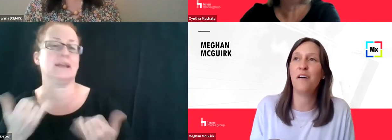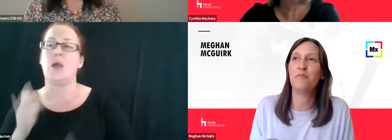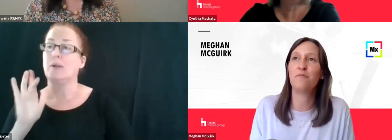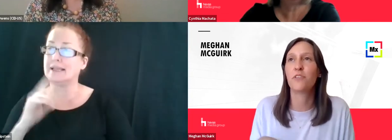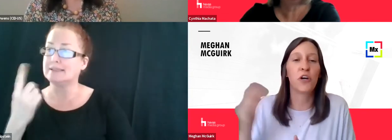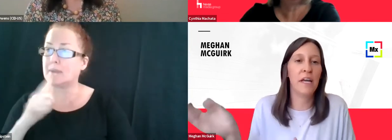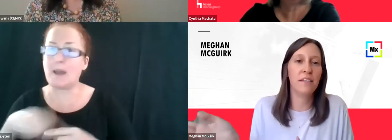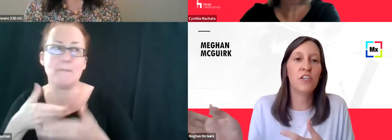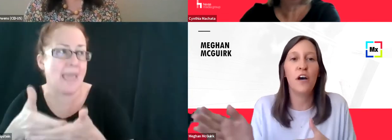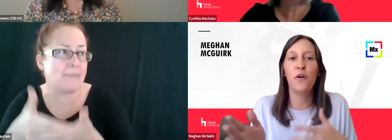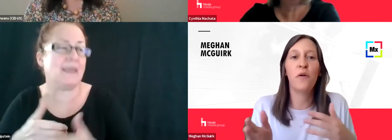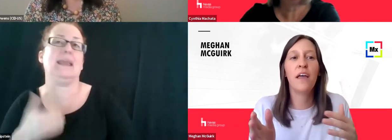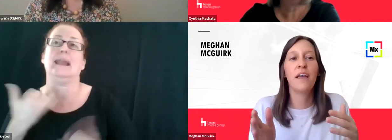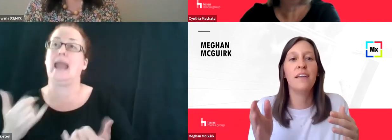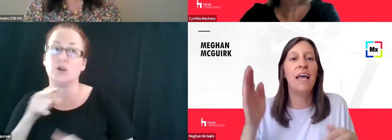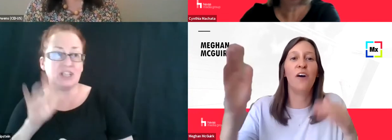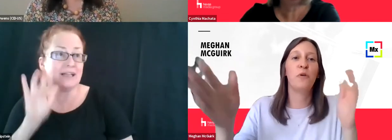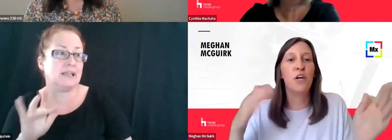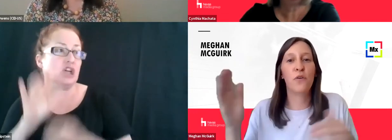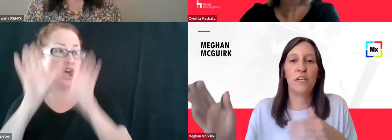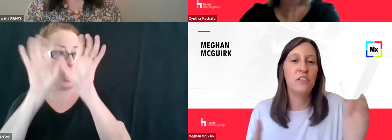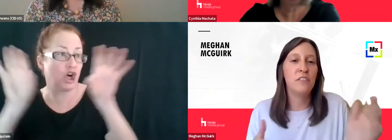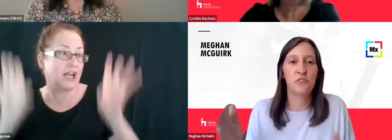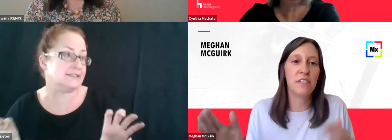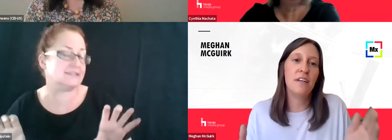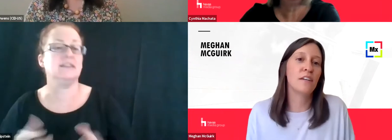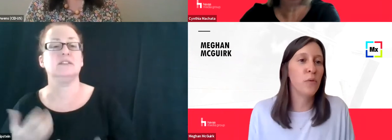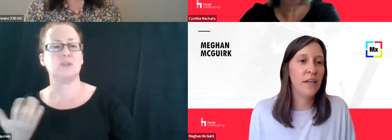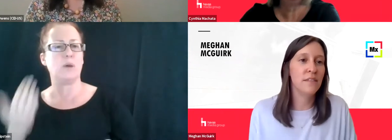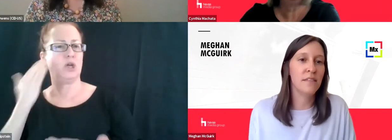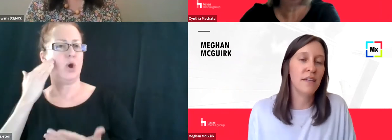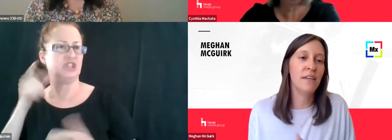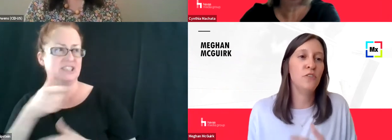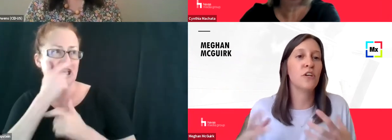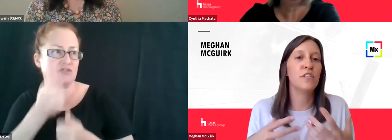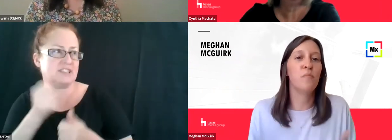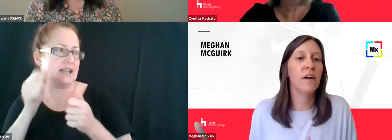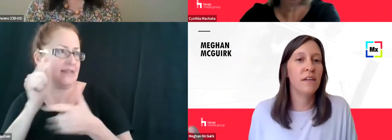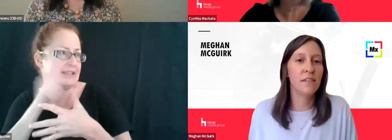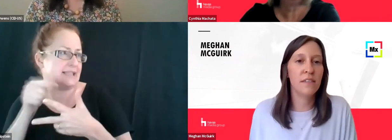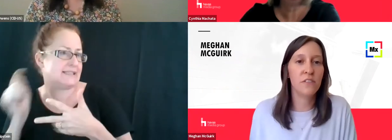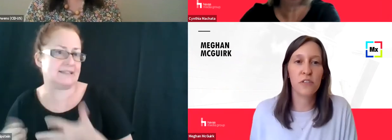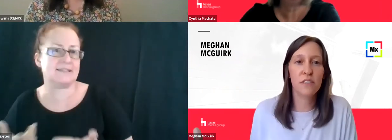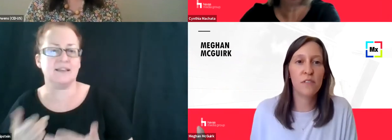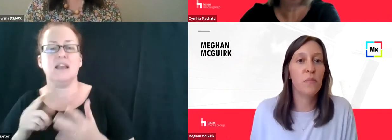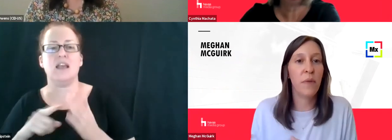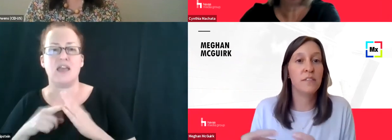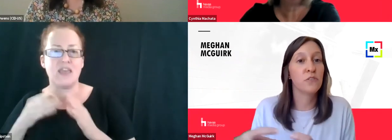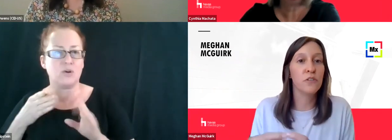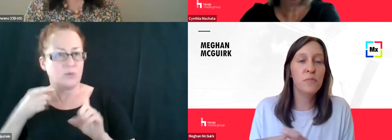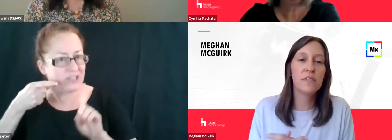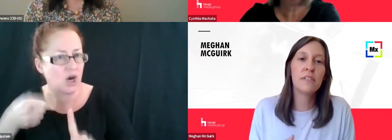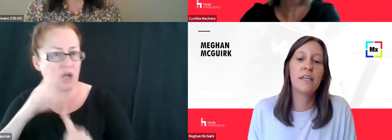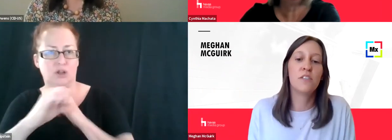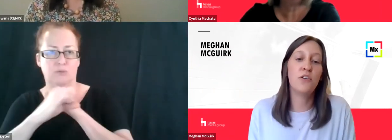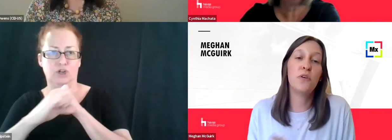about her. And so now we know that she's interested in X, Y, and Z, and you start to get bucketed into interest based